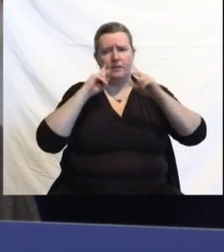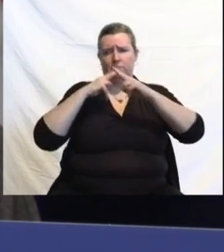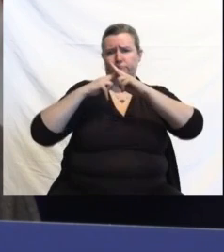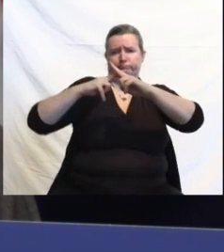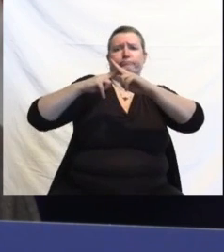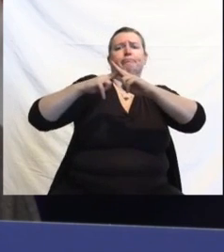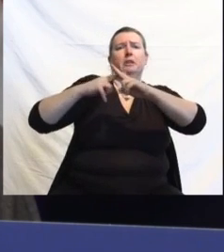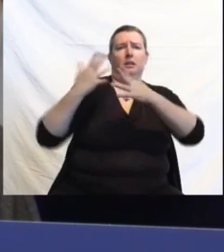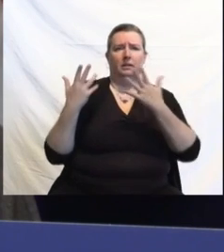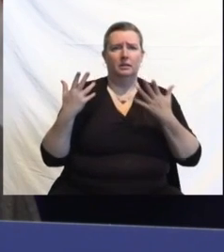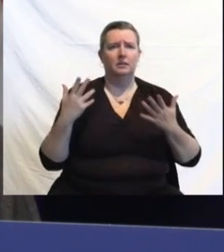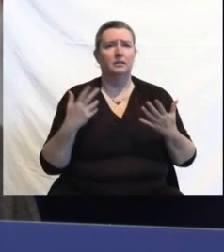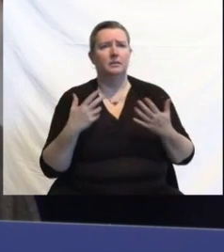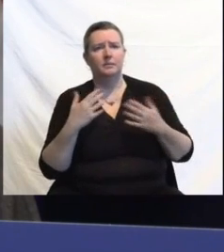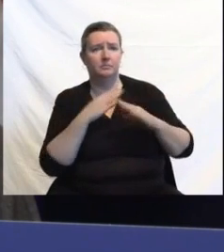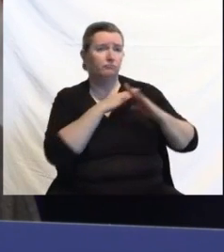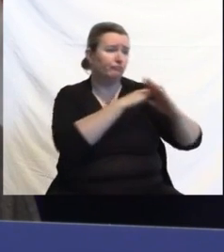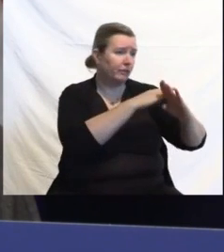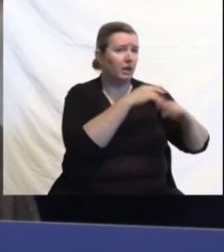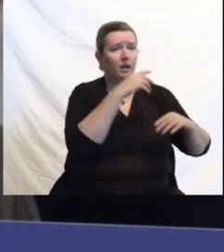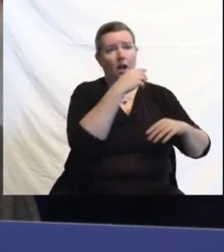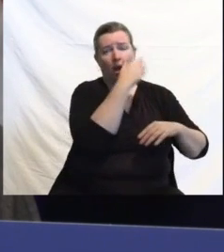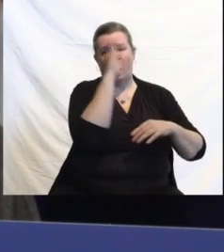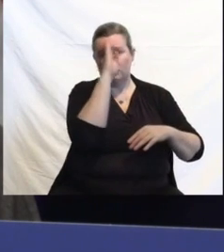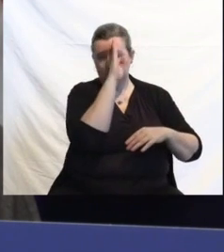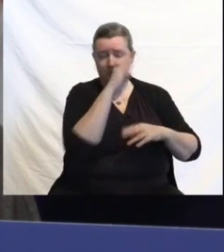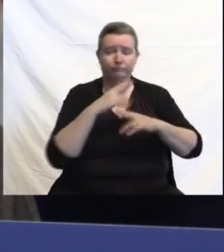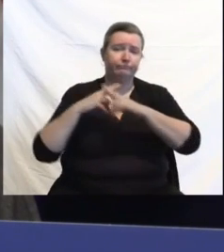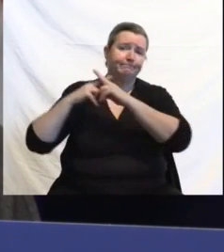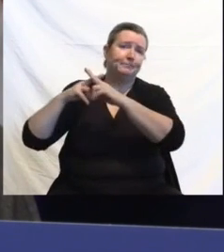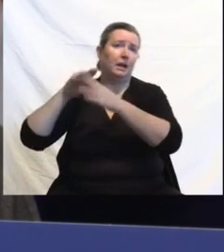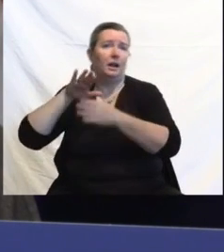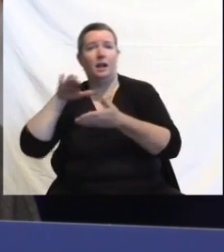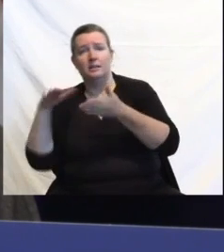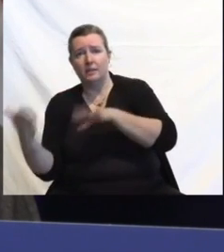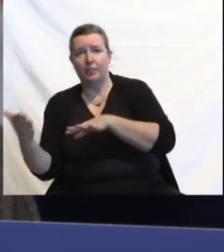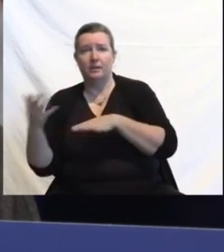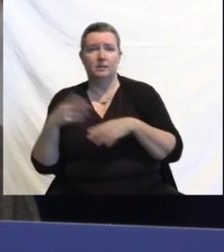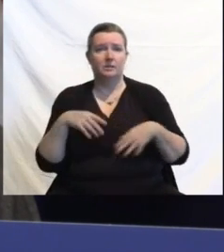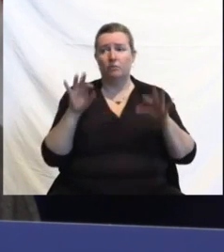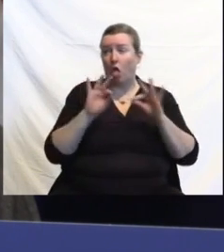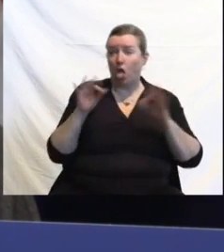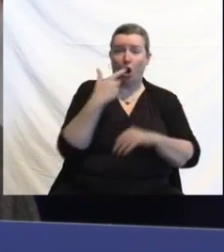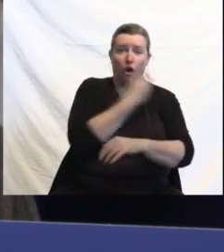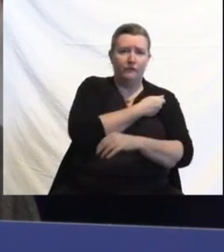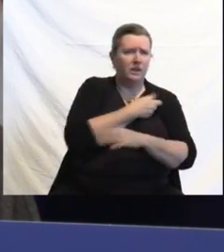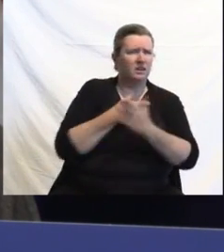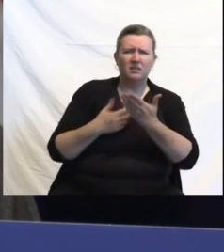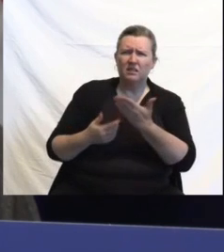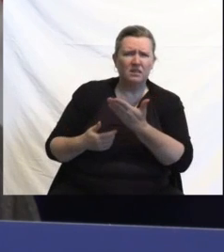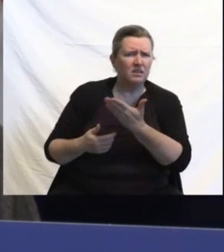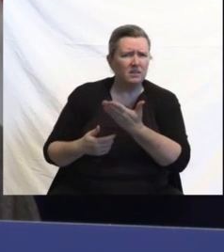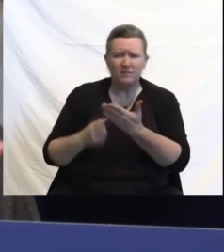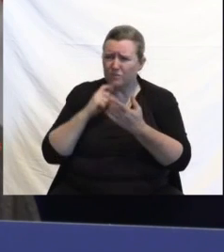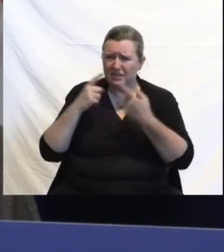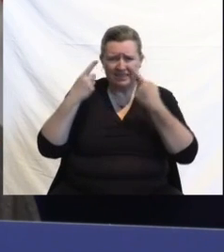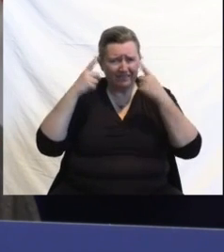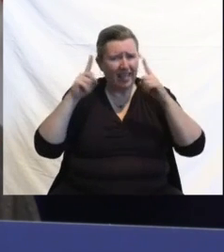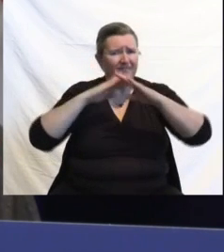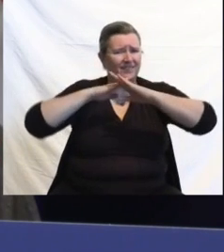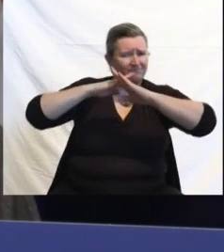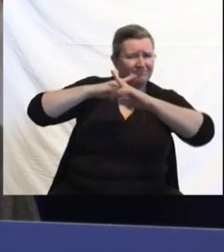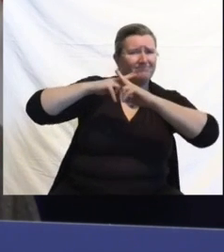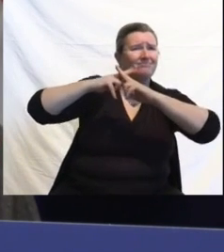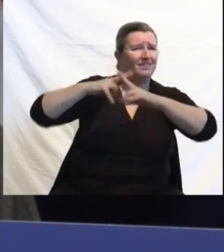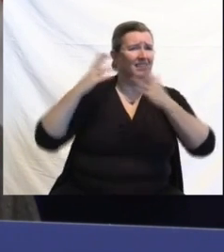and deaths. So we don't want to give the message that the vaccines are not effective because the vaccines are effective, but that there's a potential